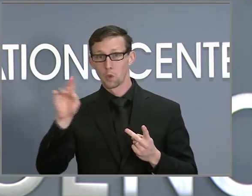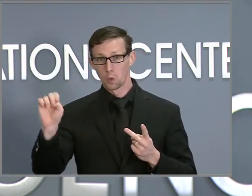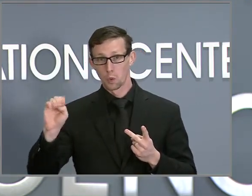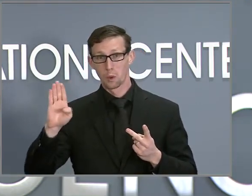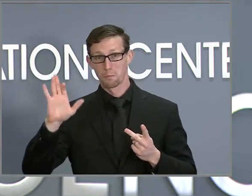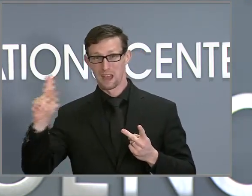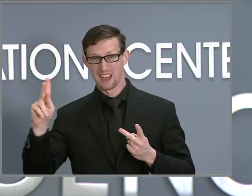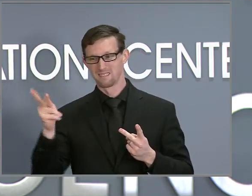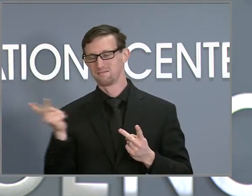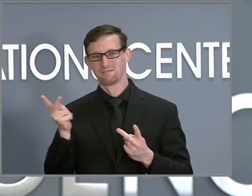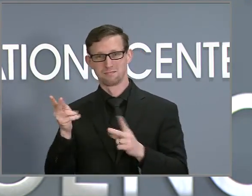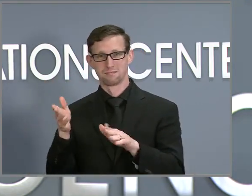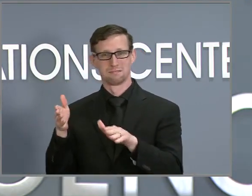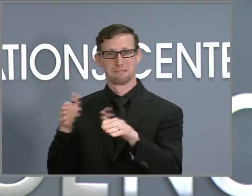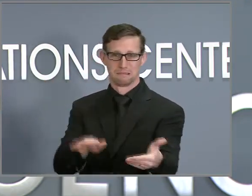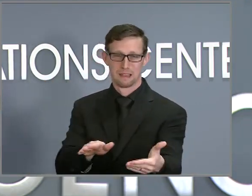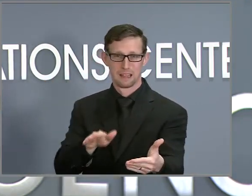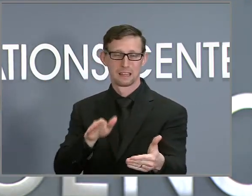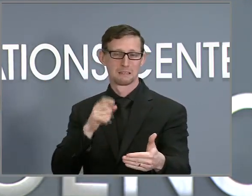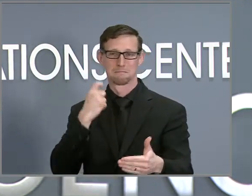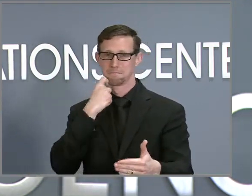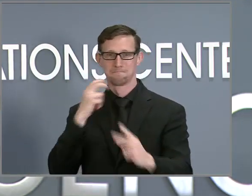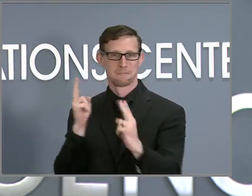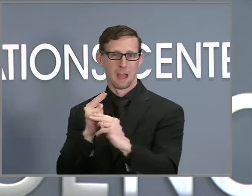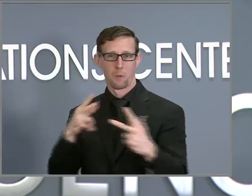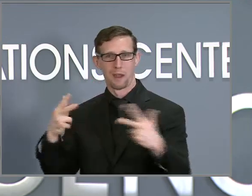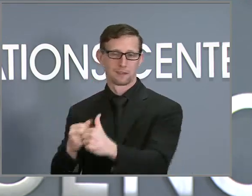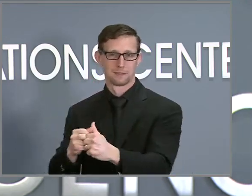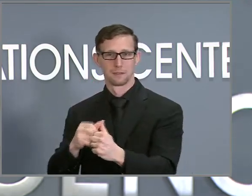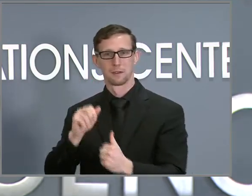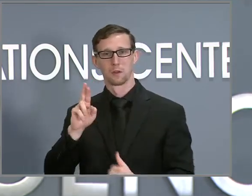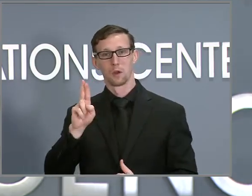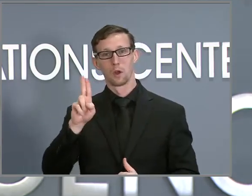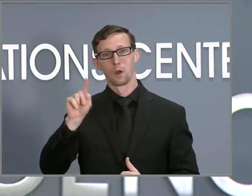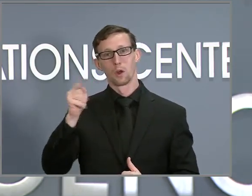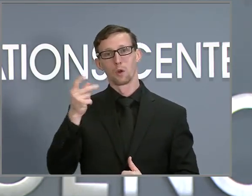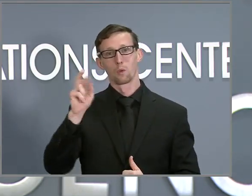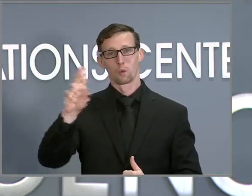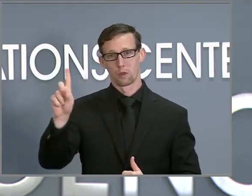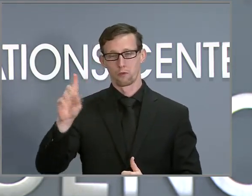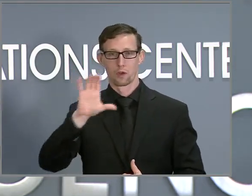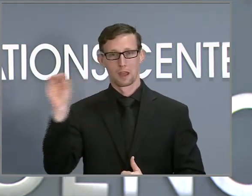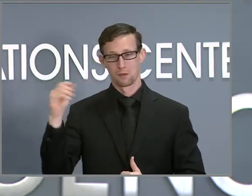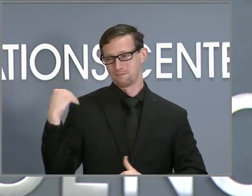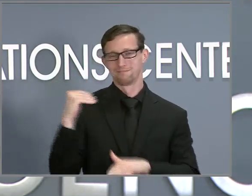tragically killed in a highway accident in Rutherford County last night.